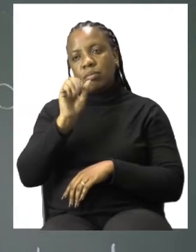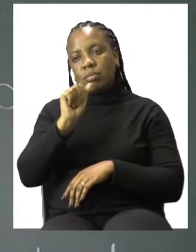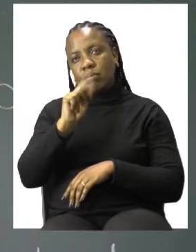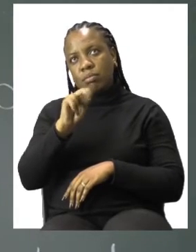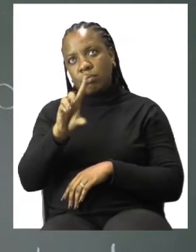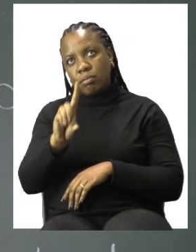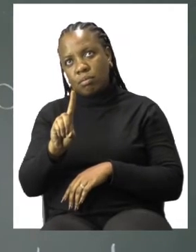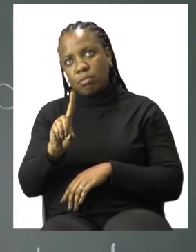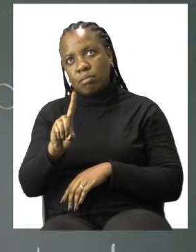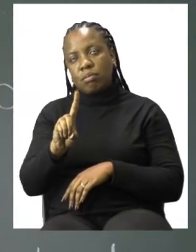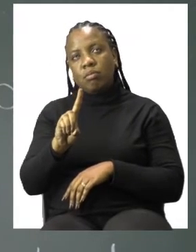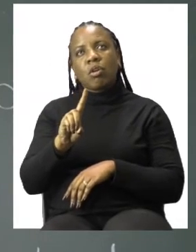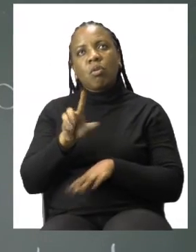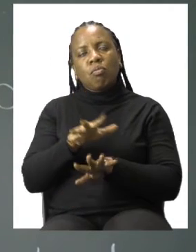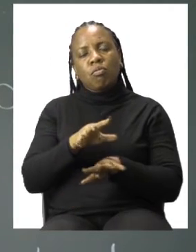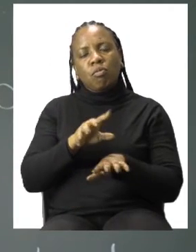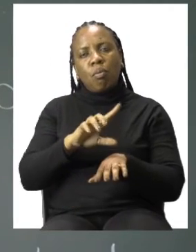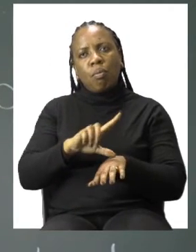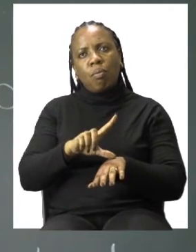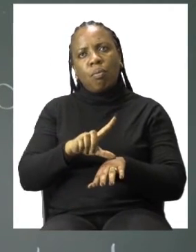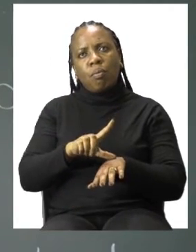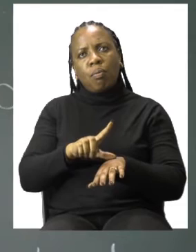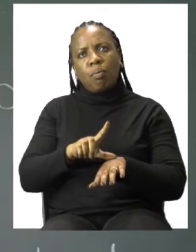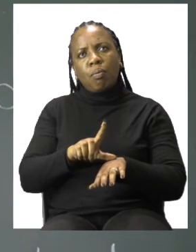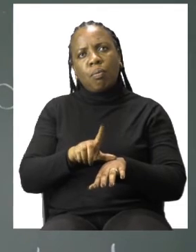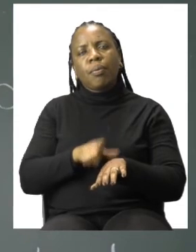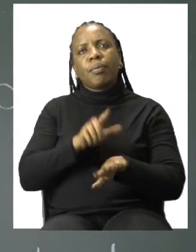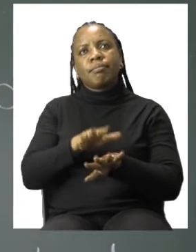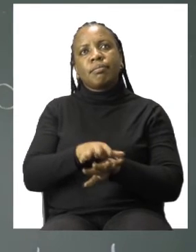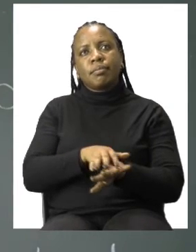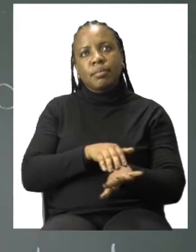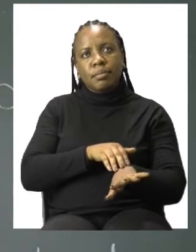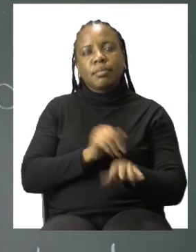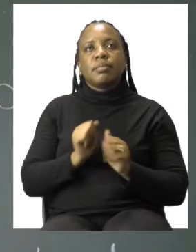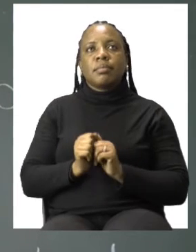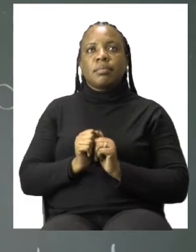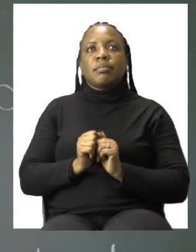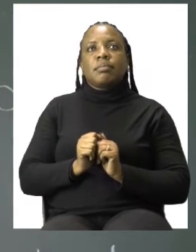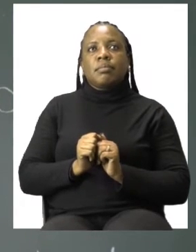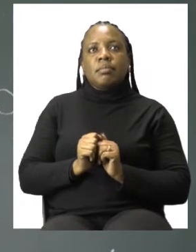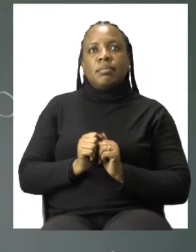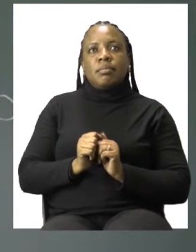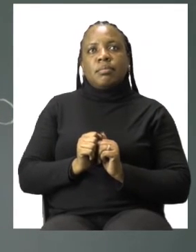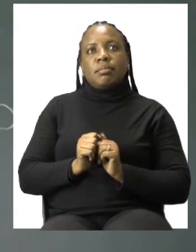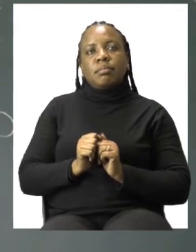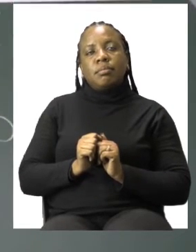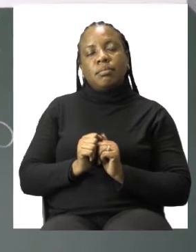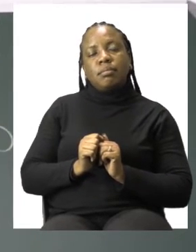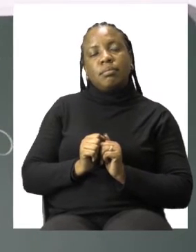we will talk about how to use each and every one of them. So let's go back into our exercise